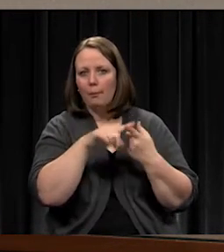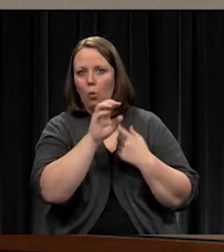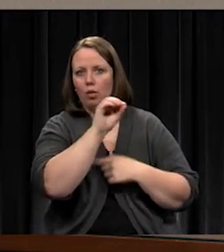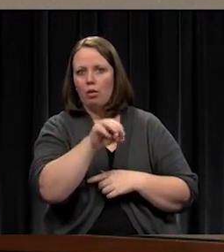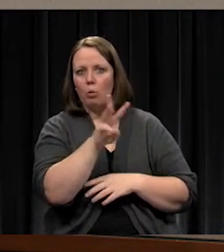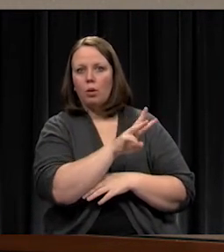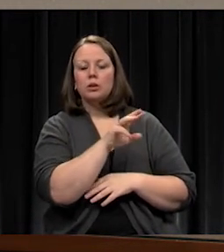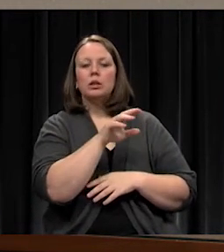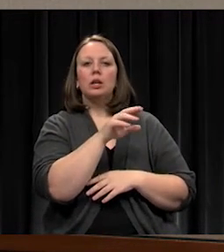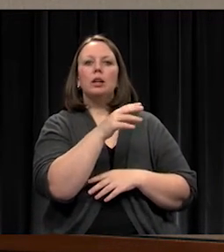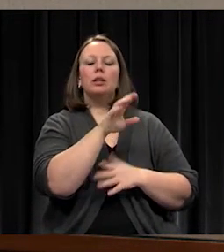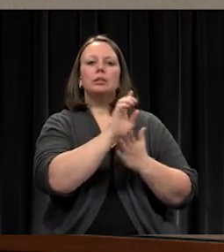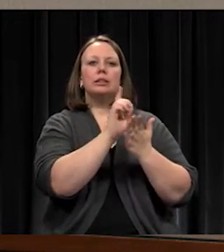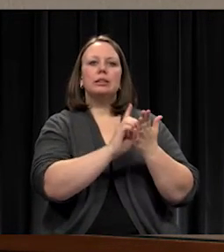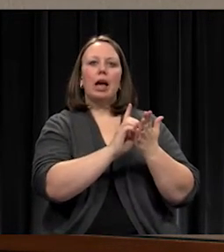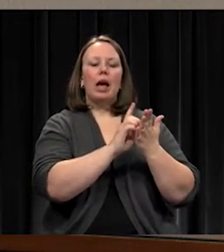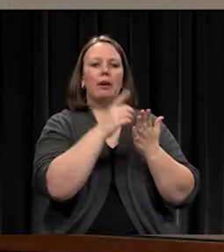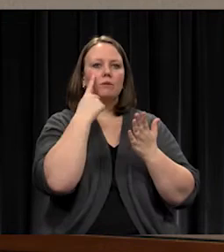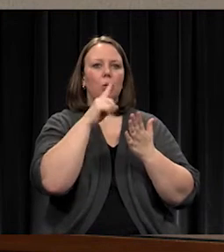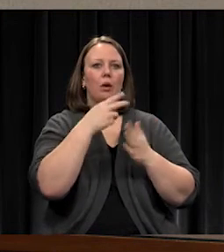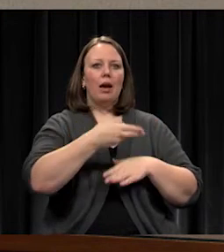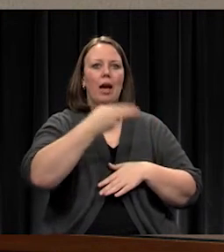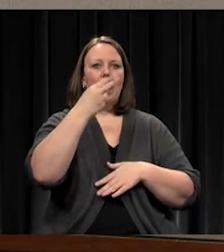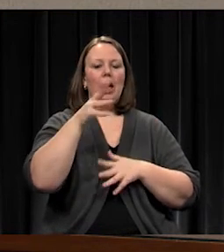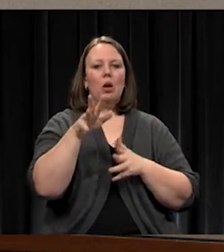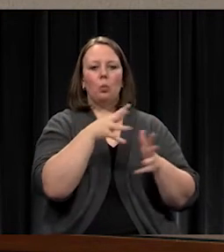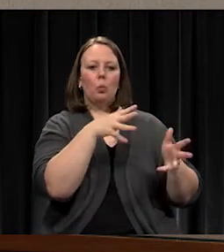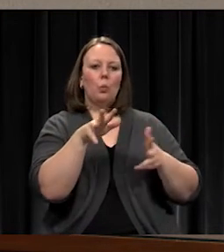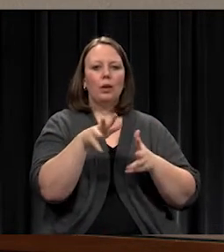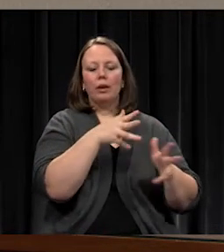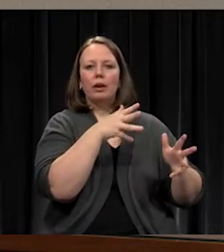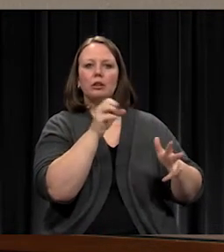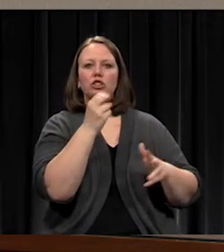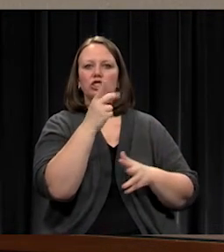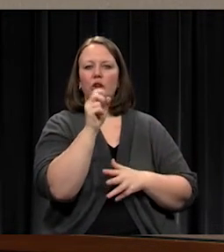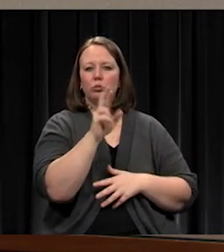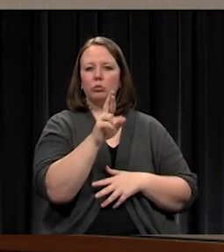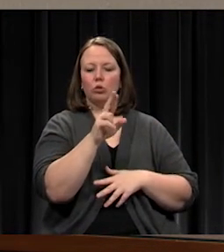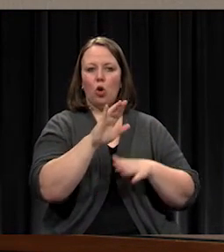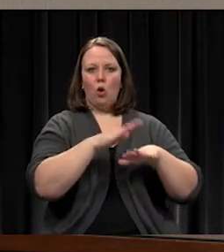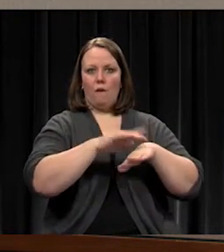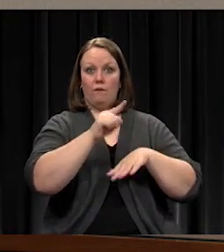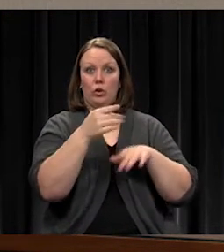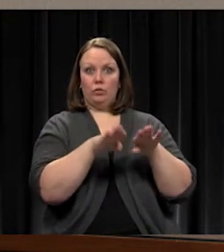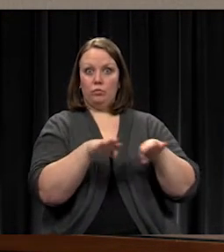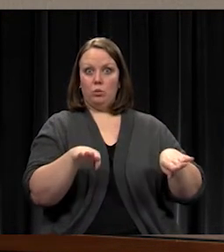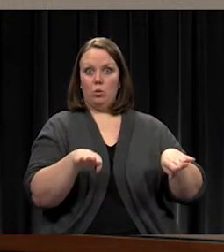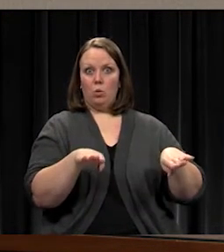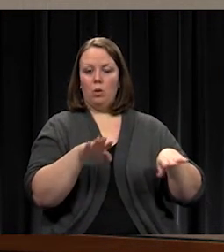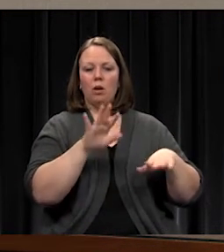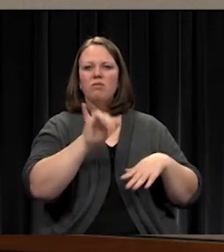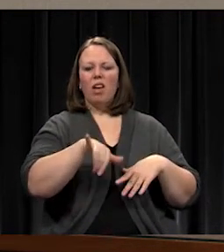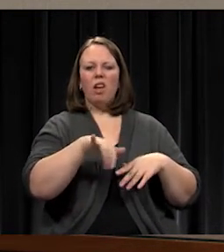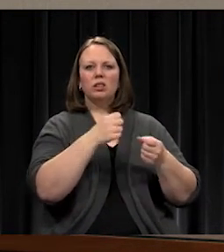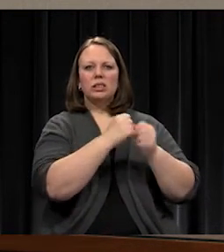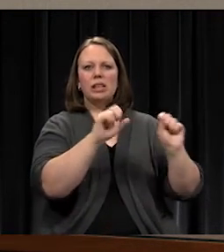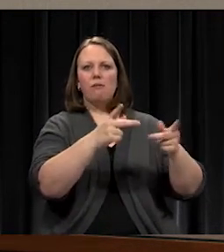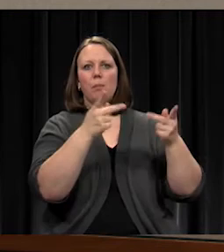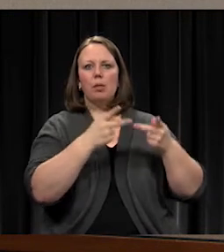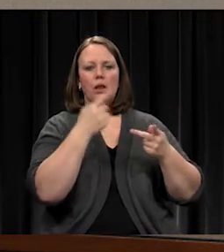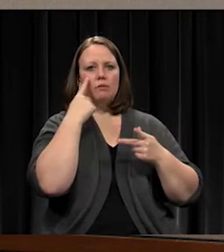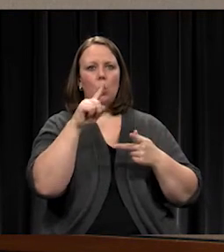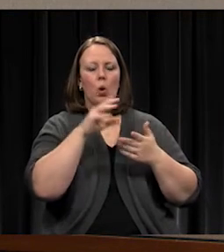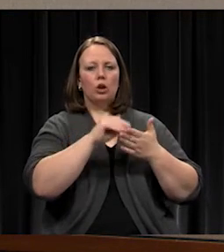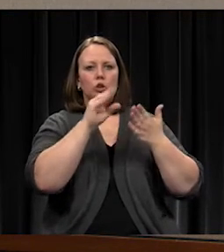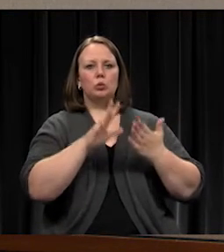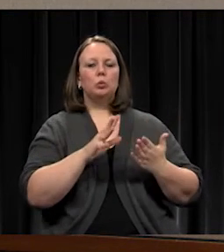with high wind shelters on the ground floor. These are shelters that would shield students in the building from 250 mile